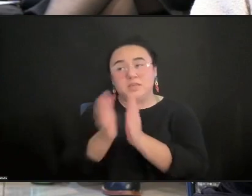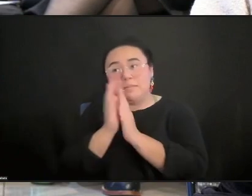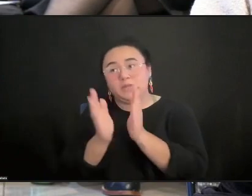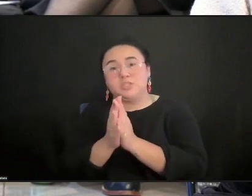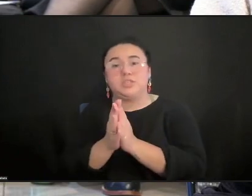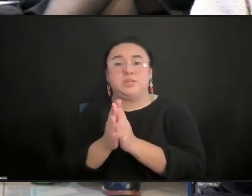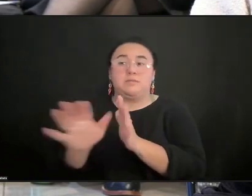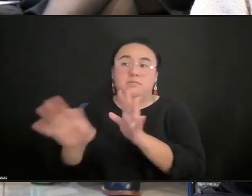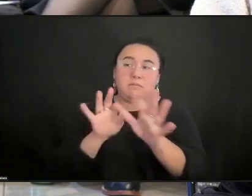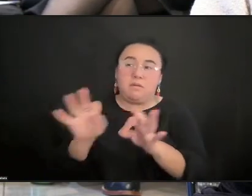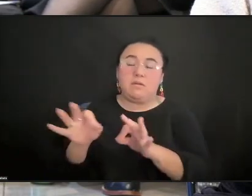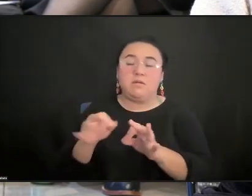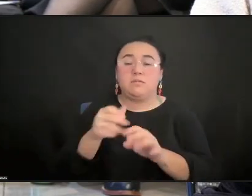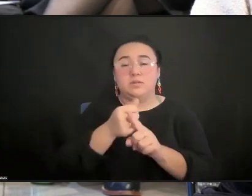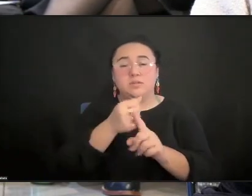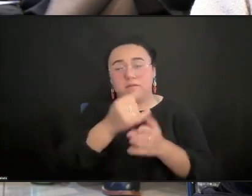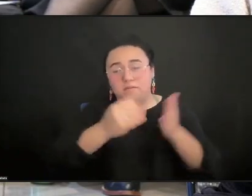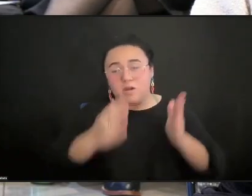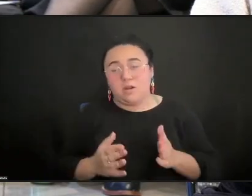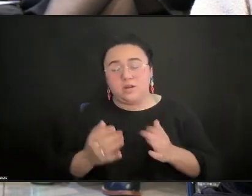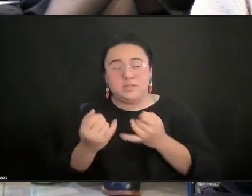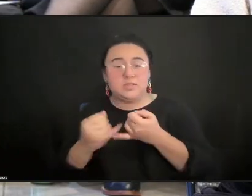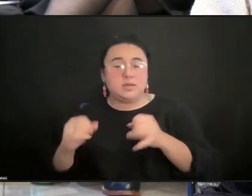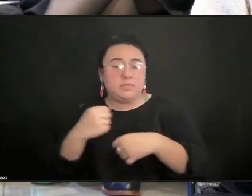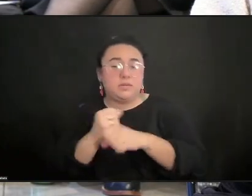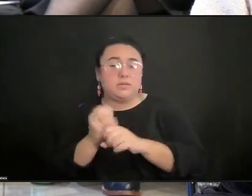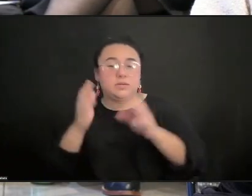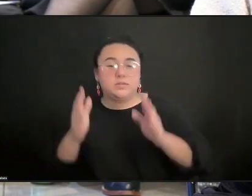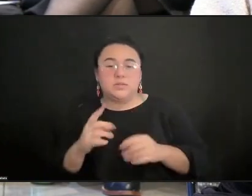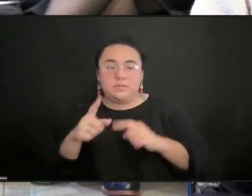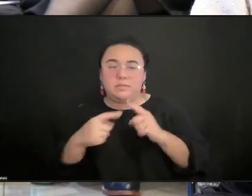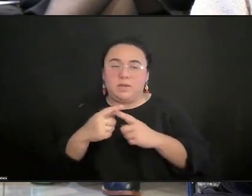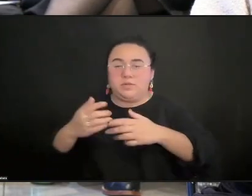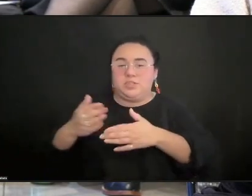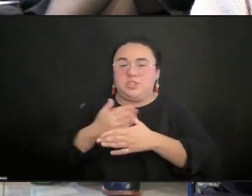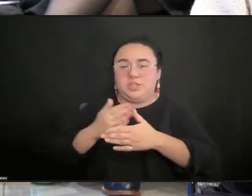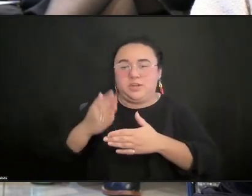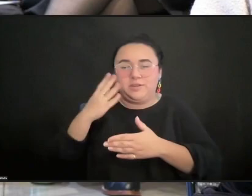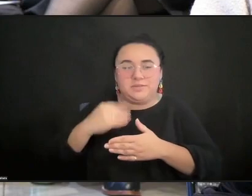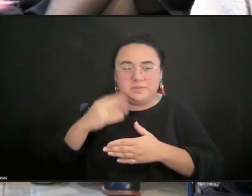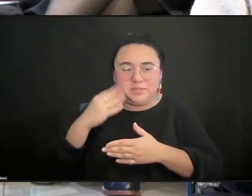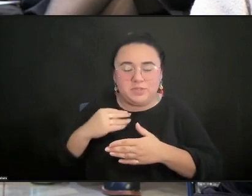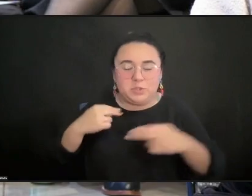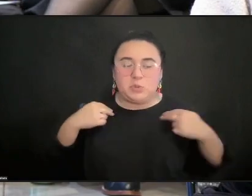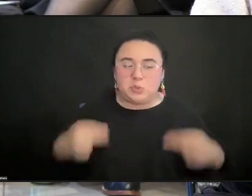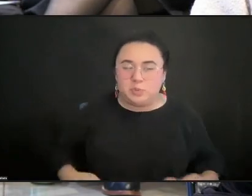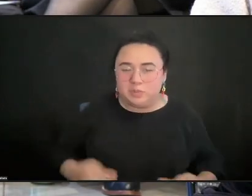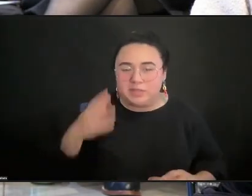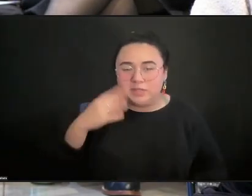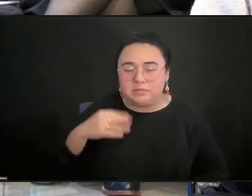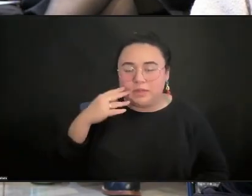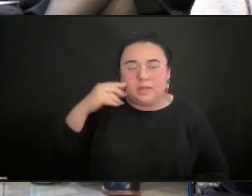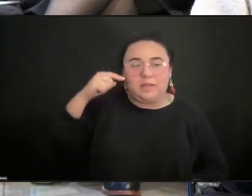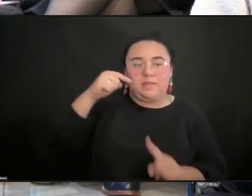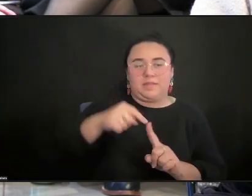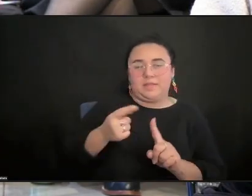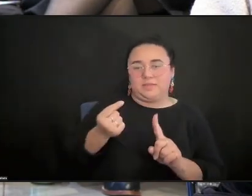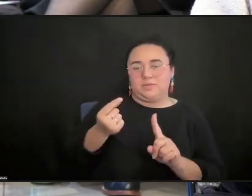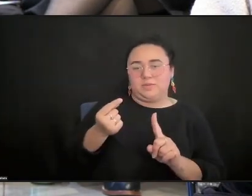independent producer, it's about sharing a human experience. And this is what we are doing